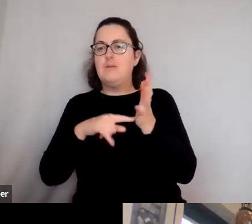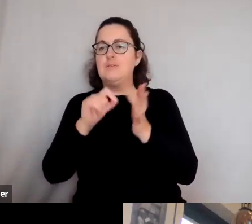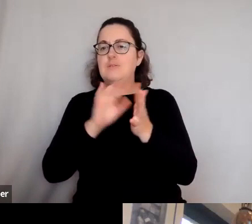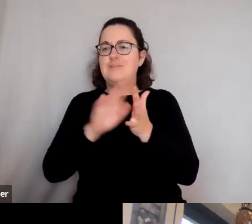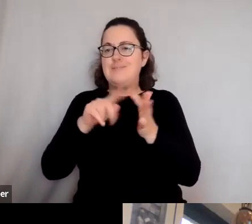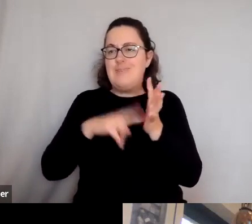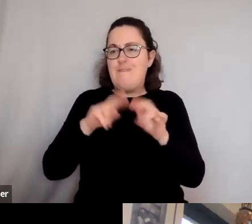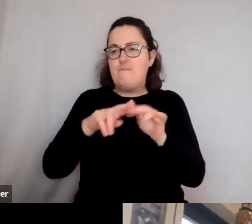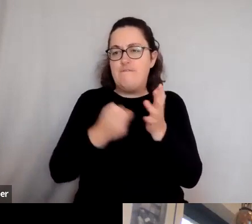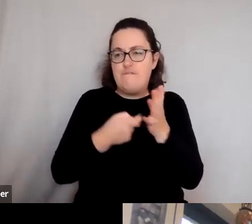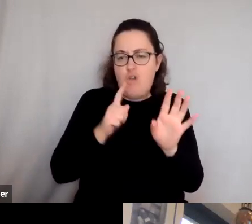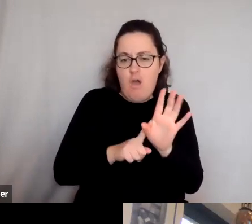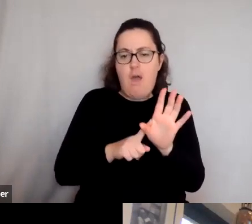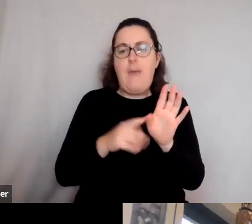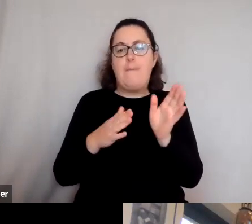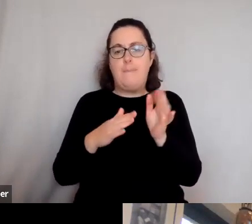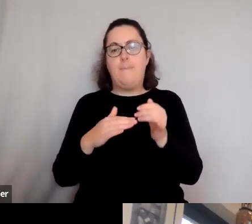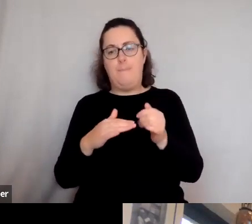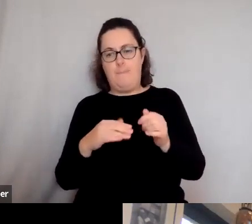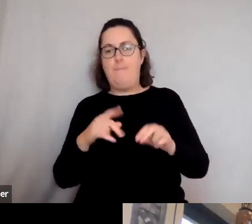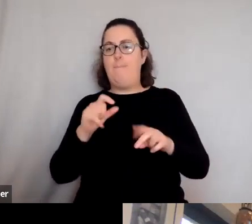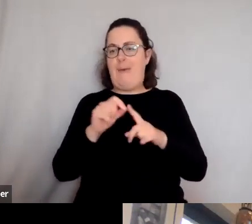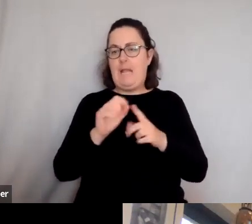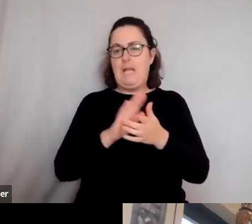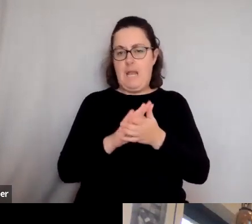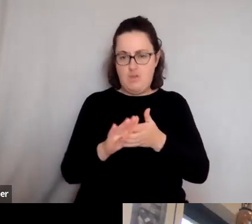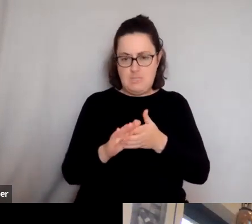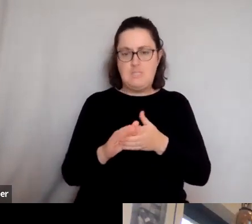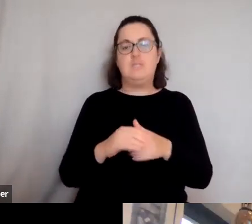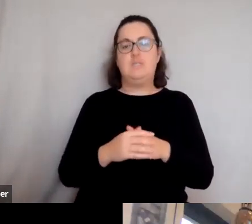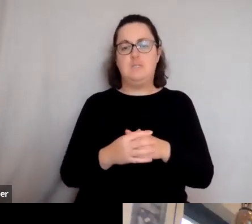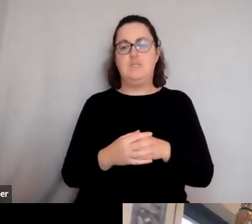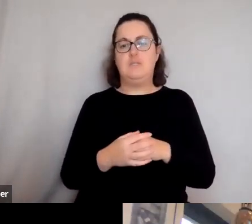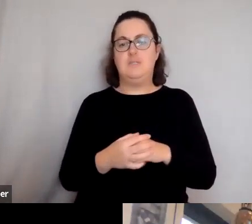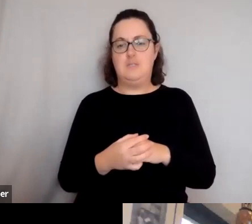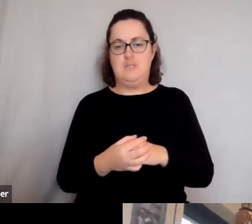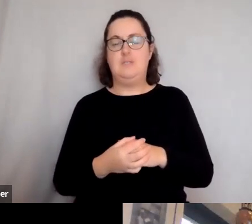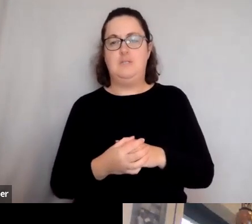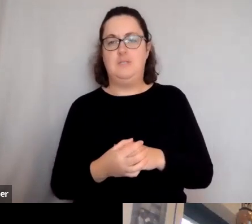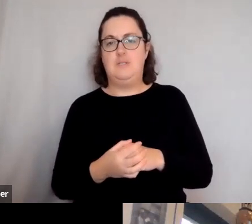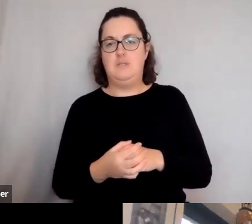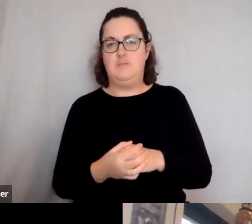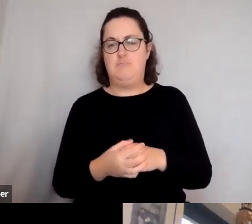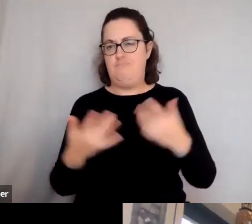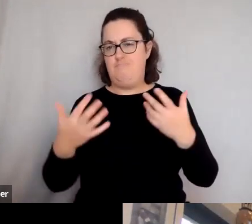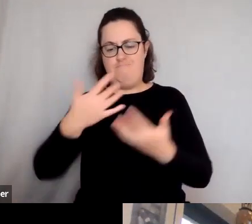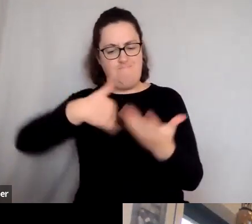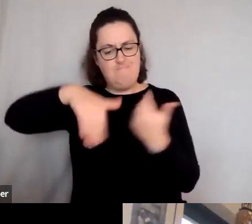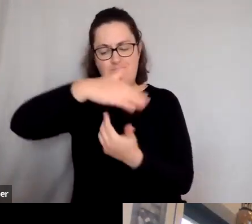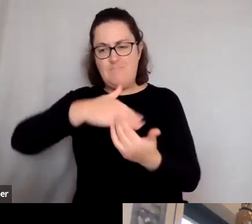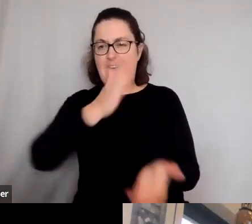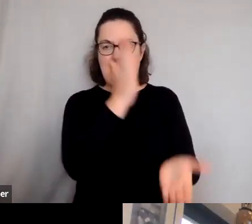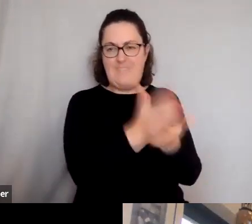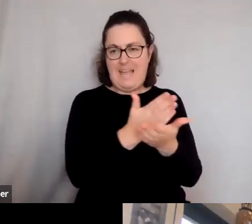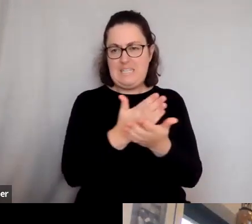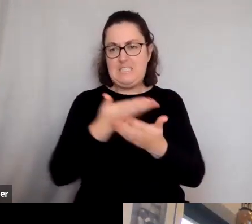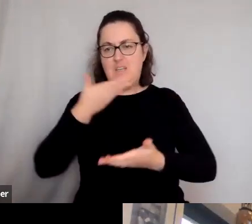Barker, Robert Harris, have done a lot about in that blend of fact fiction, think it like, do